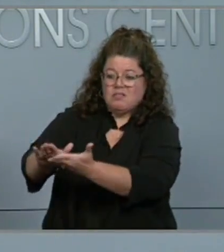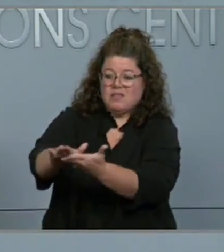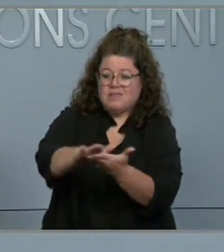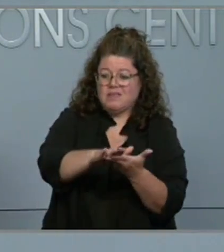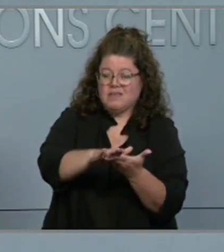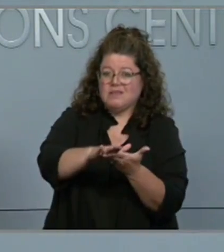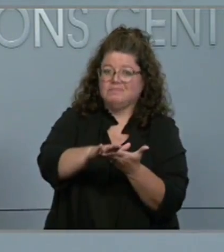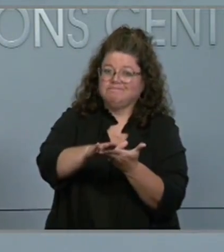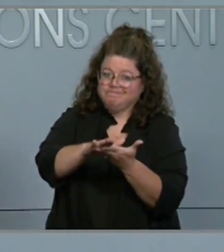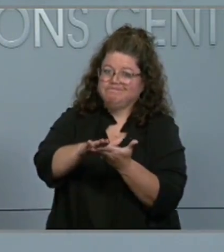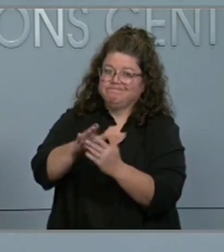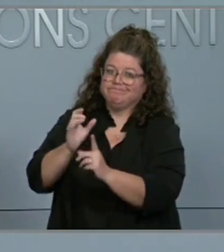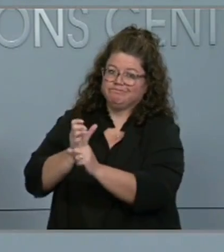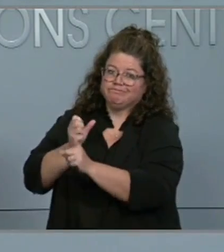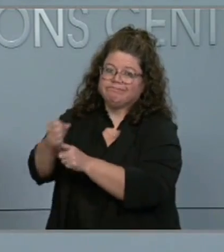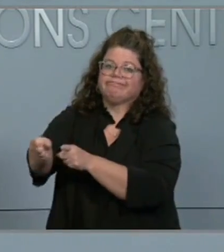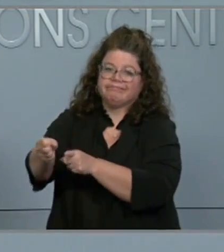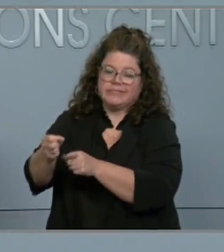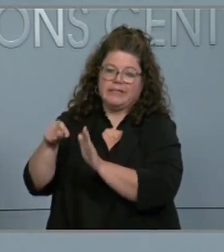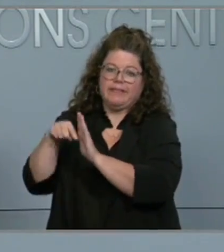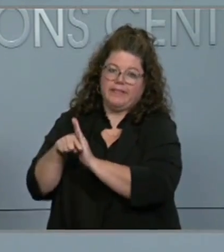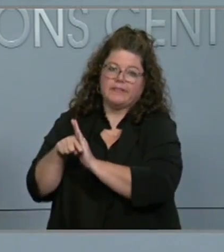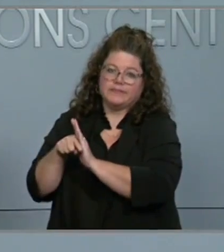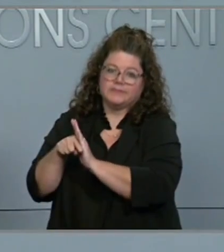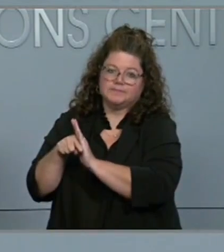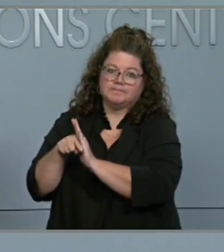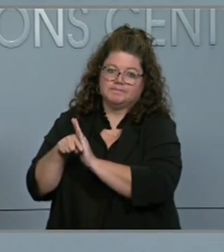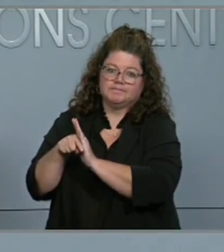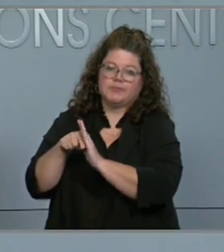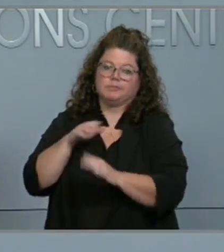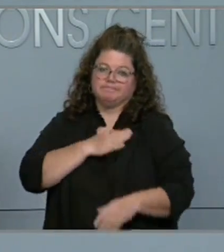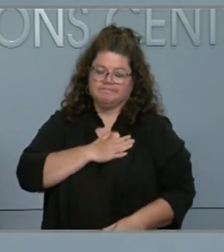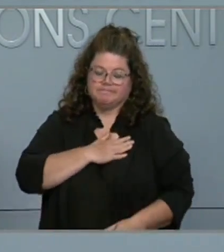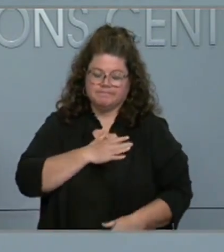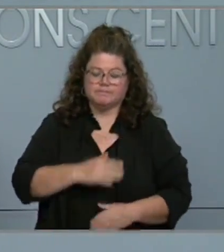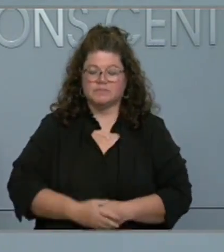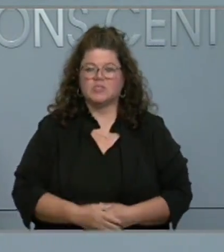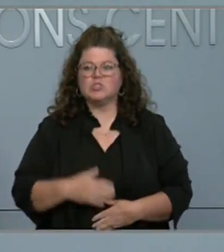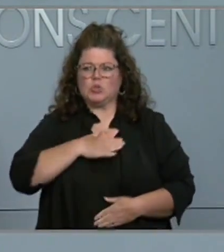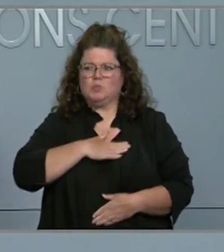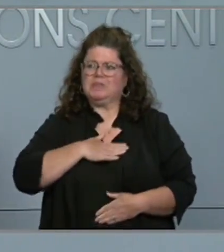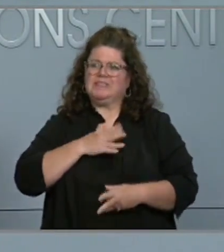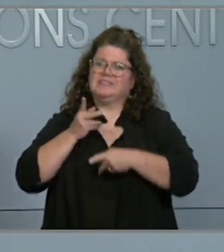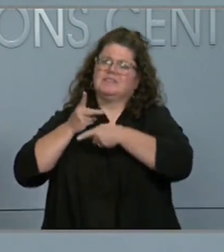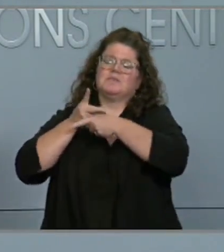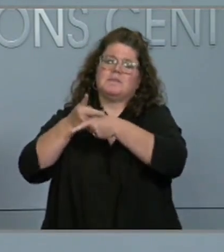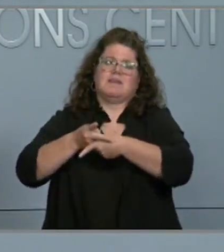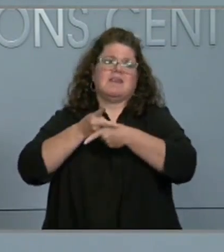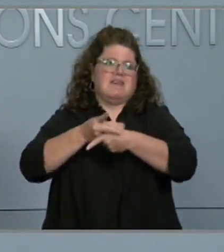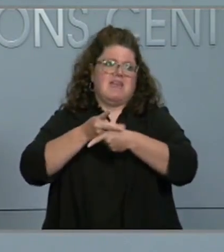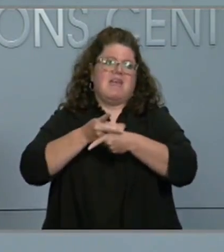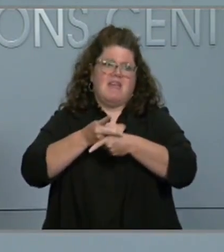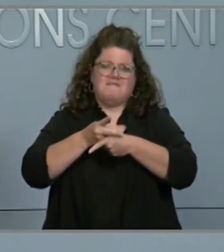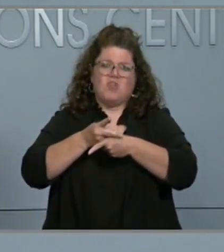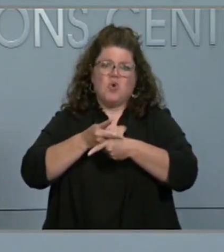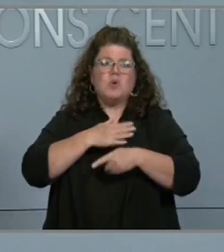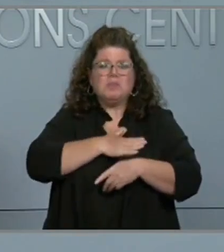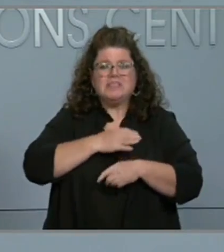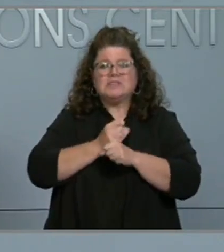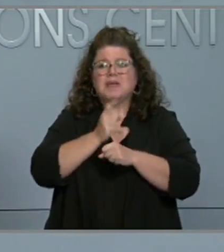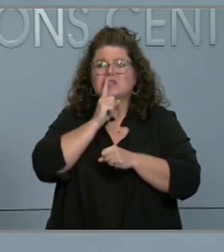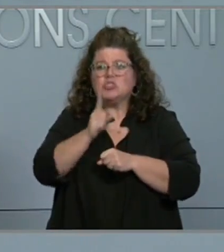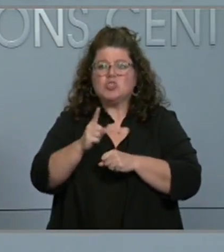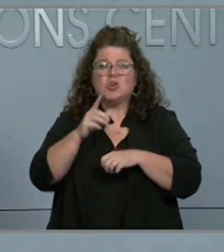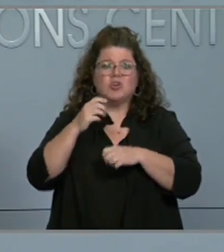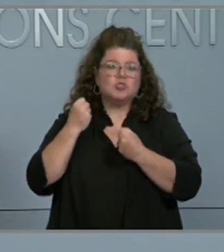important service, and I ask drivers to be aware of their surroundings and cautious so that we can keep our employees